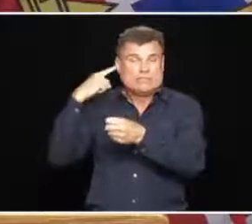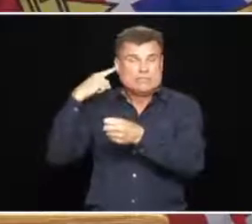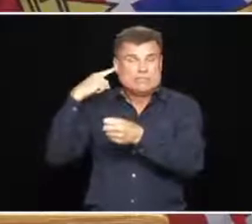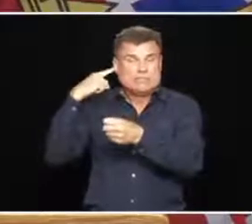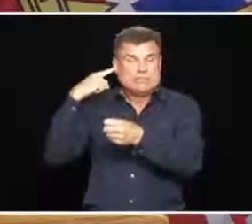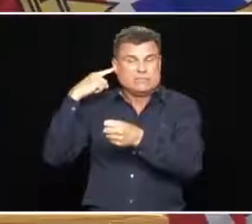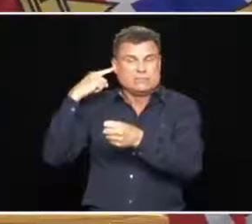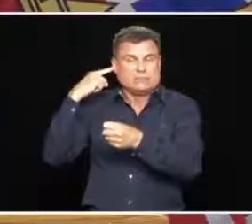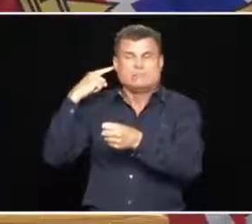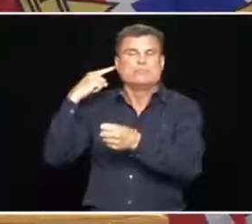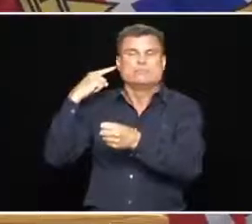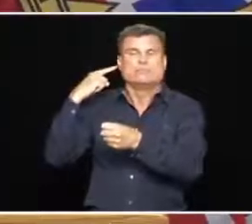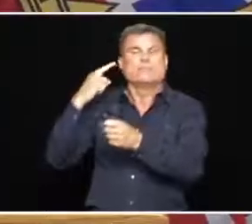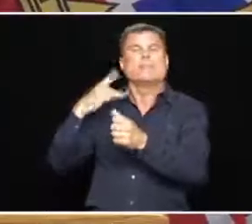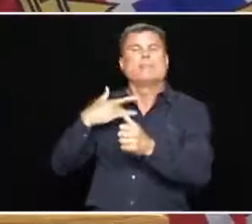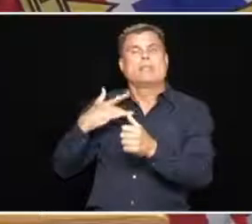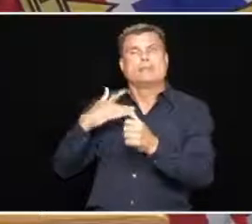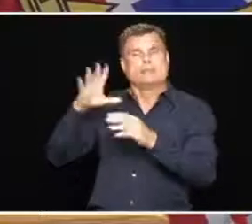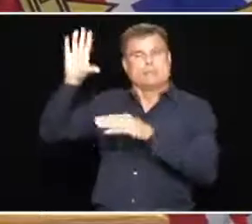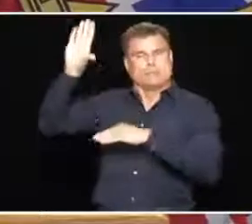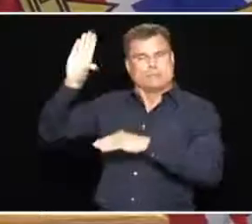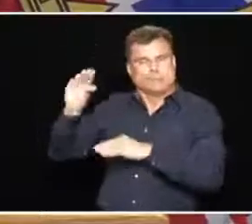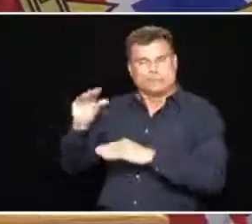must be no louder than the volume of normal conversation. DEVITATE NOAH